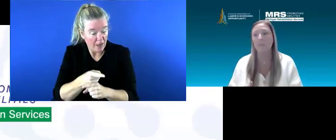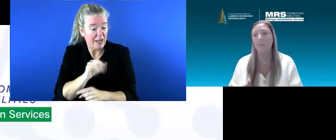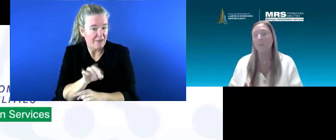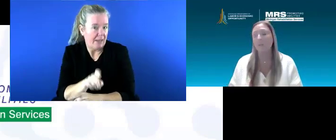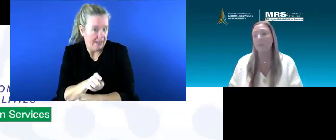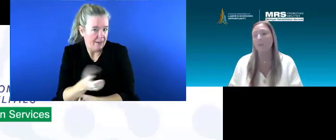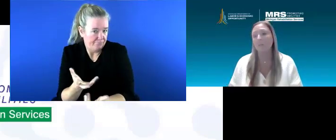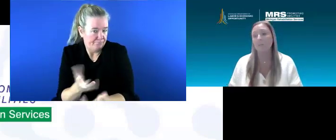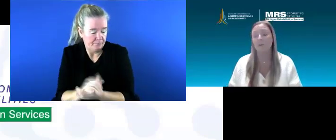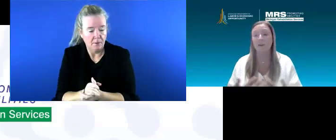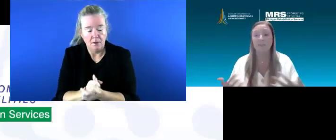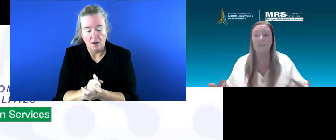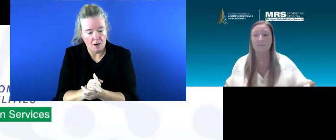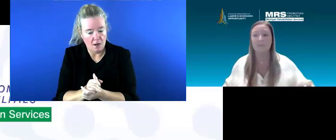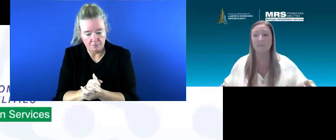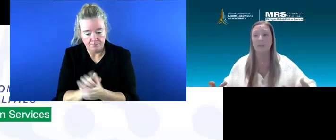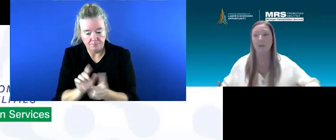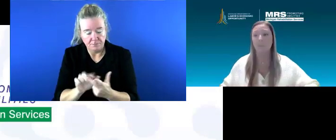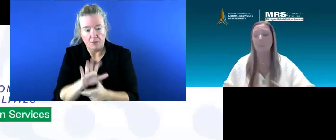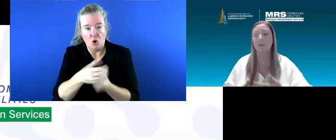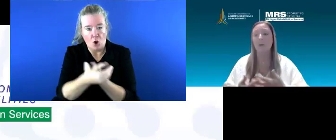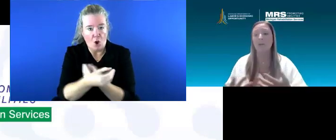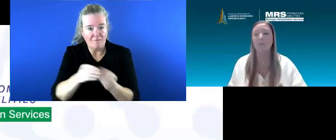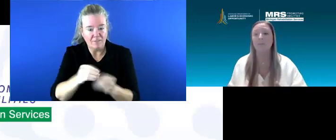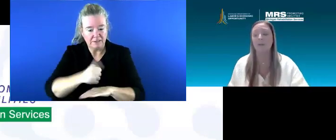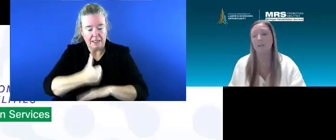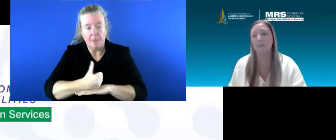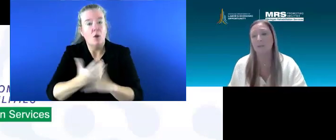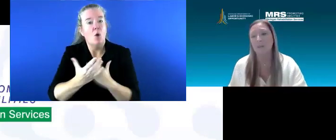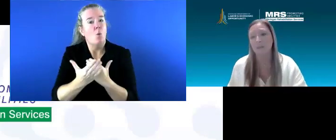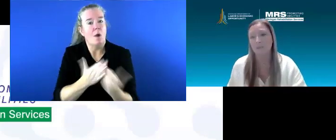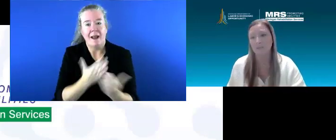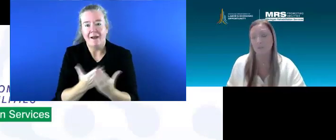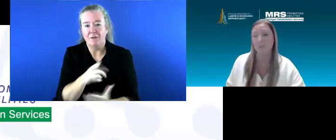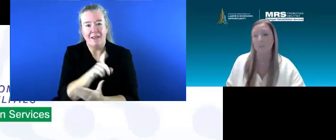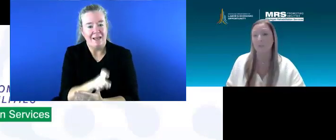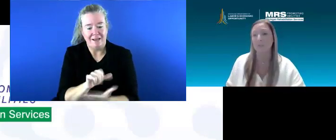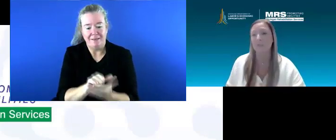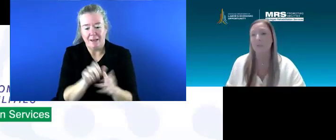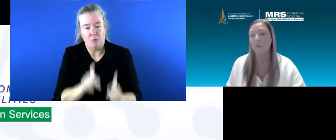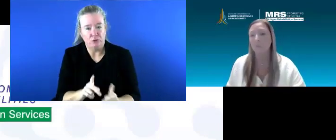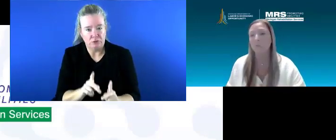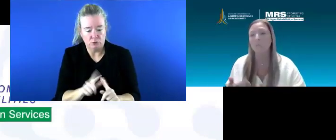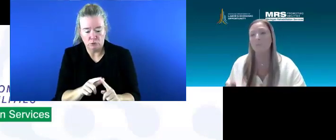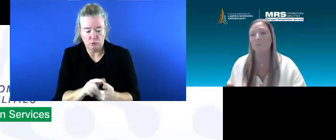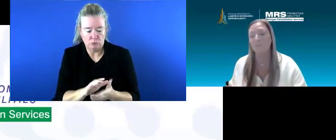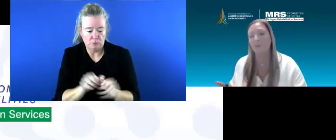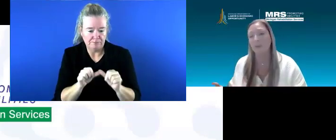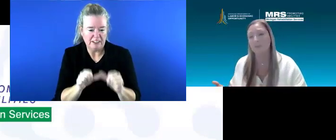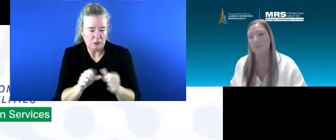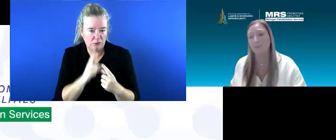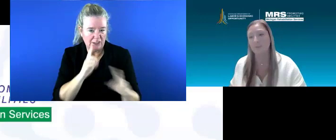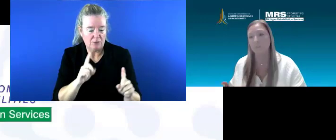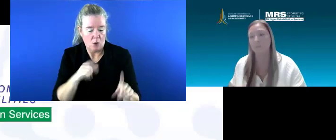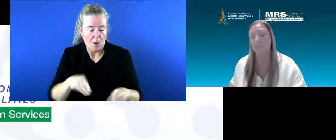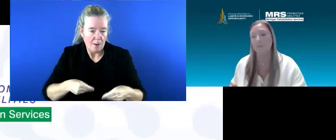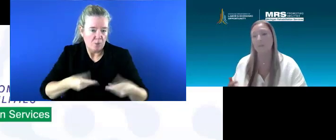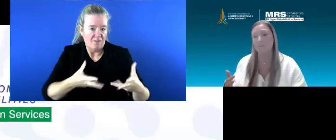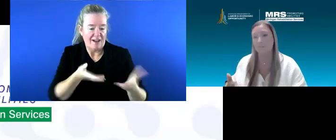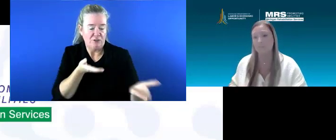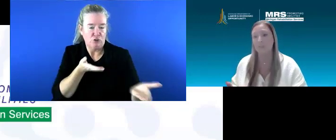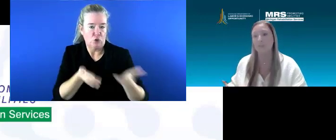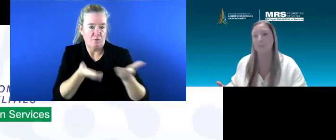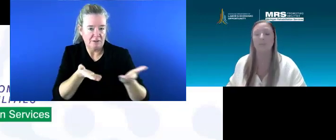they need, um, their office is set up, whatever might need that individual needs. We still provide services